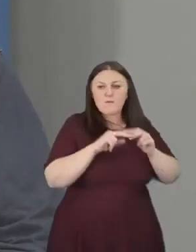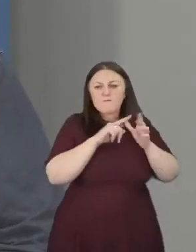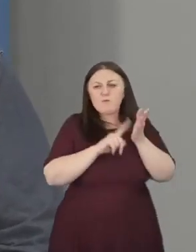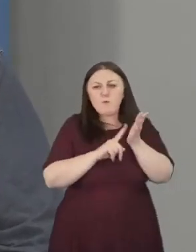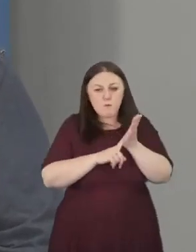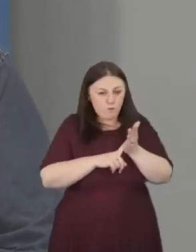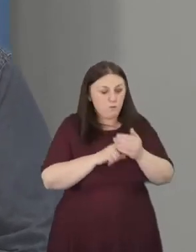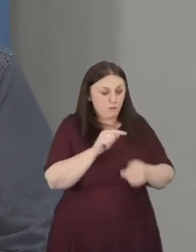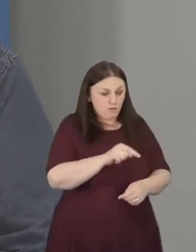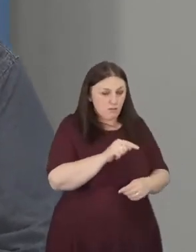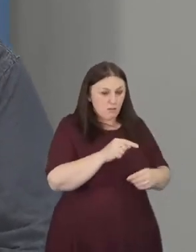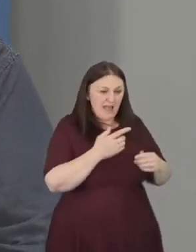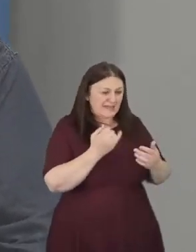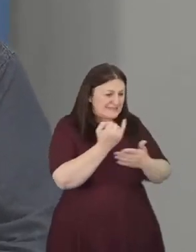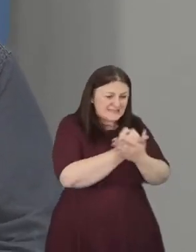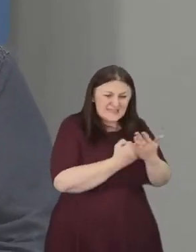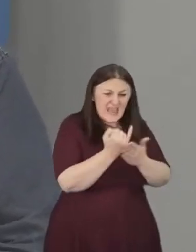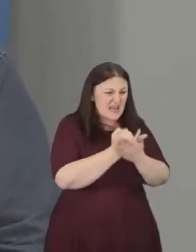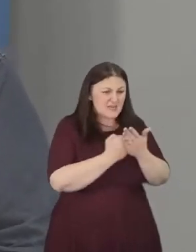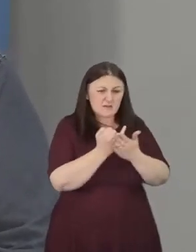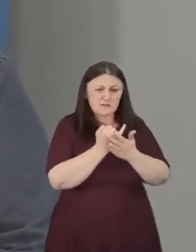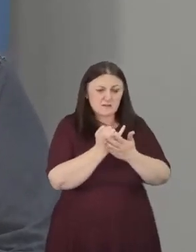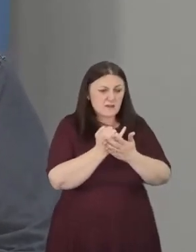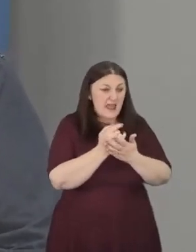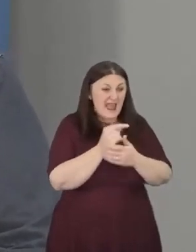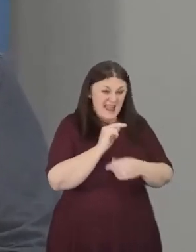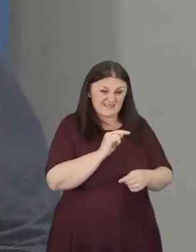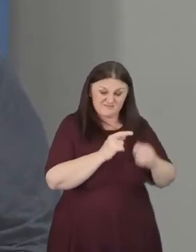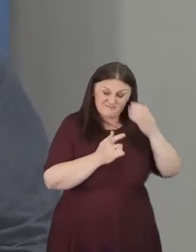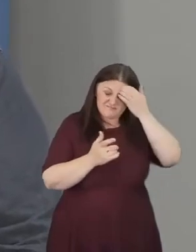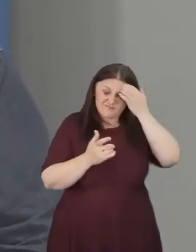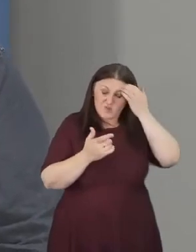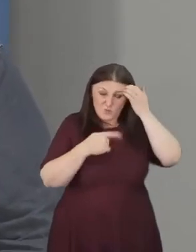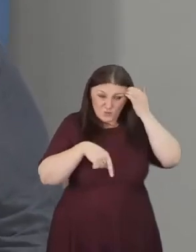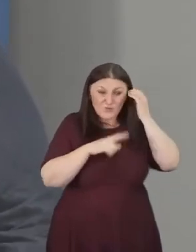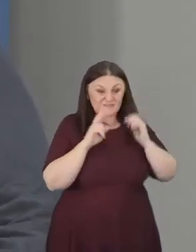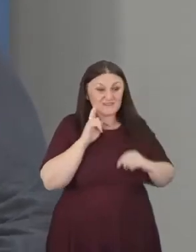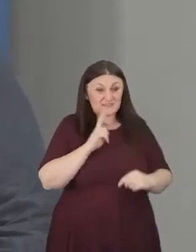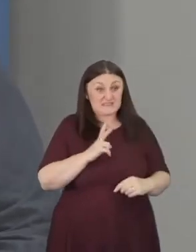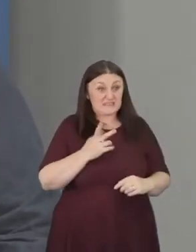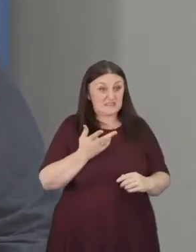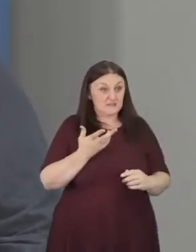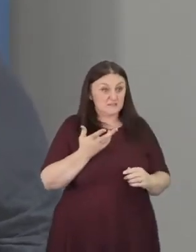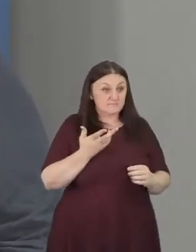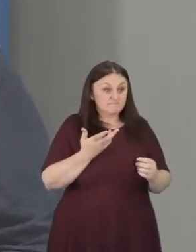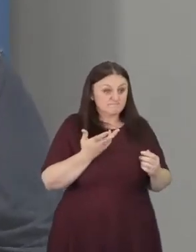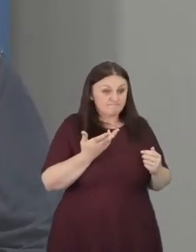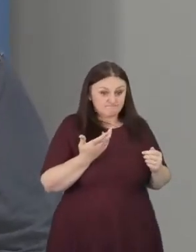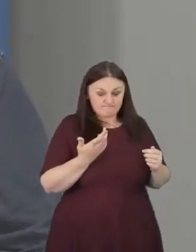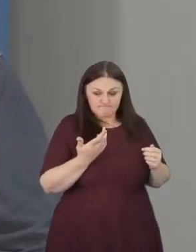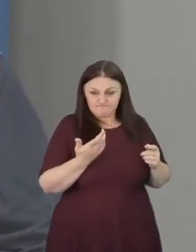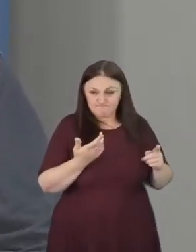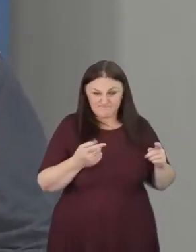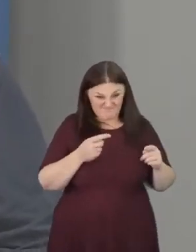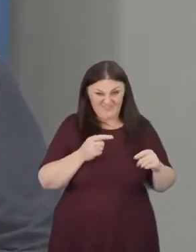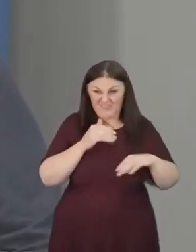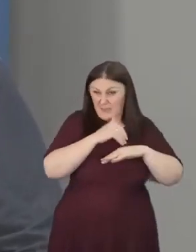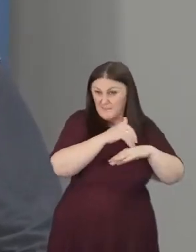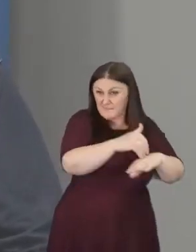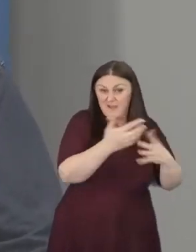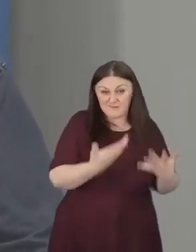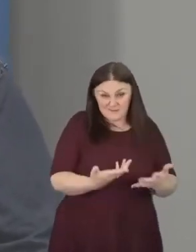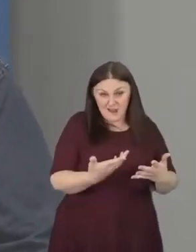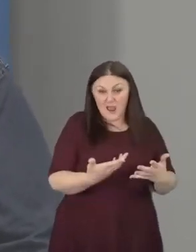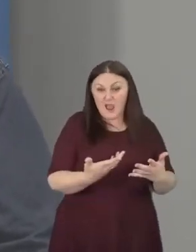as we see it now, has to be understood within that context and the subsequent restoration of that in